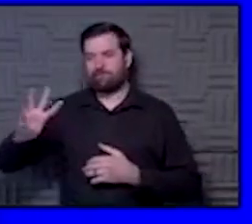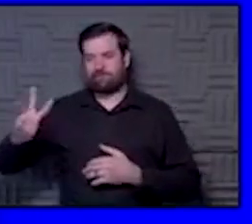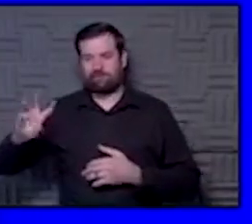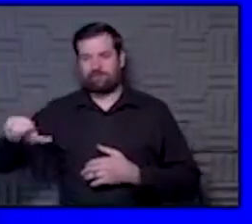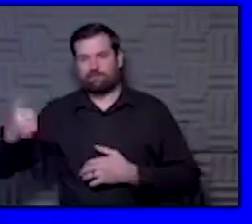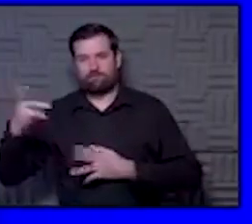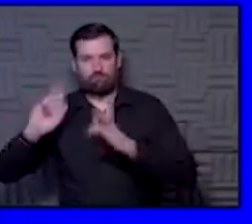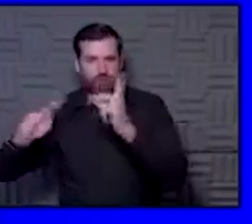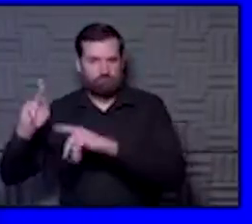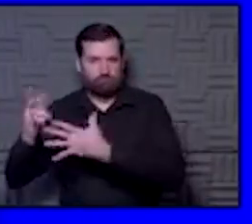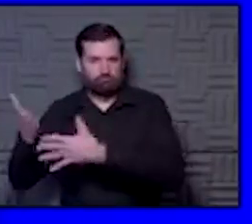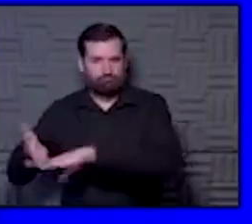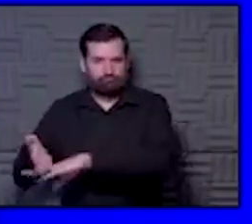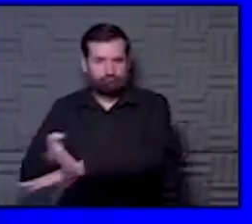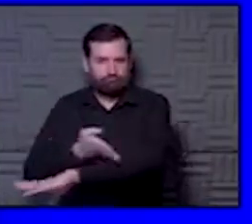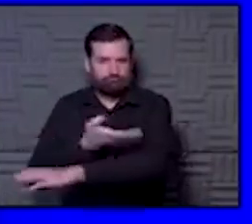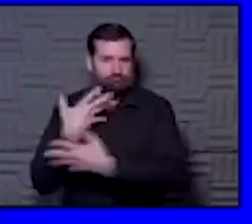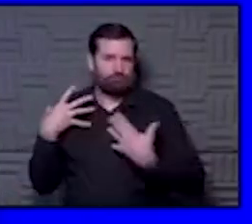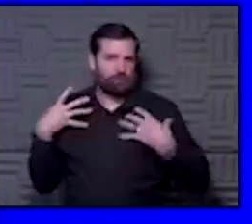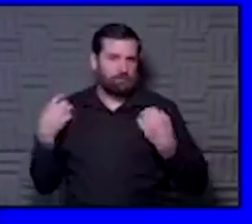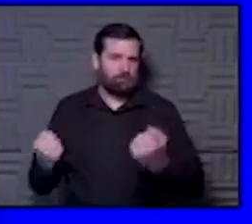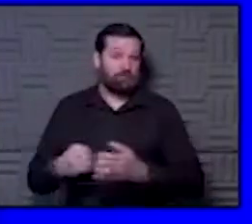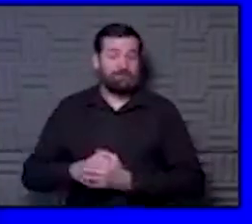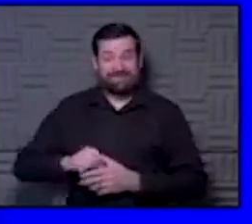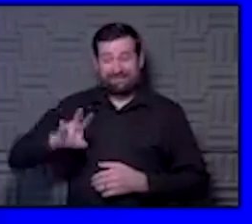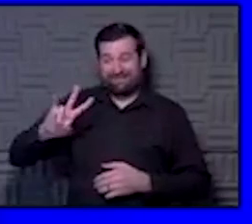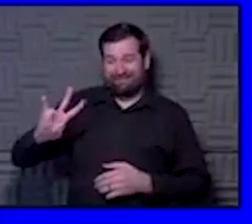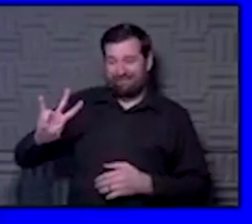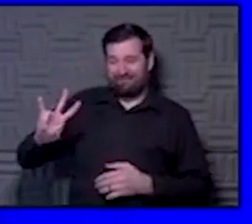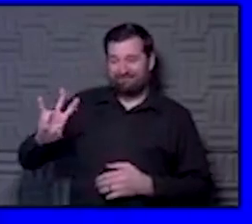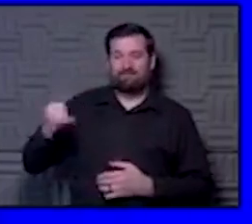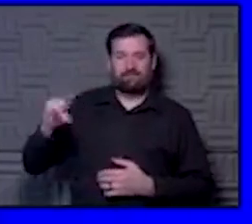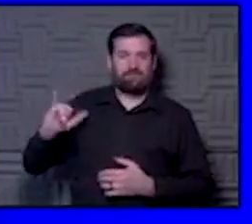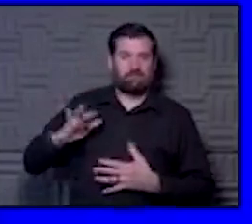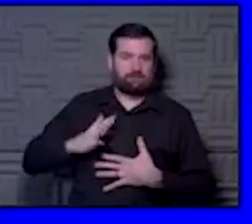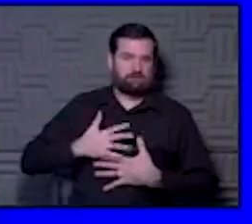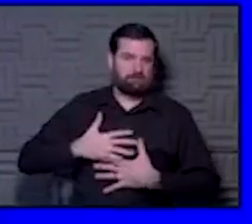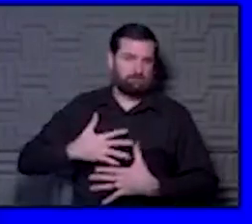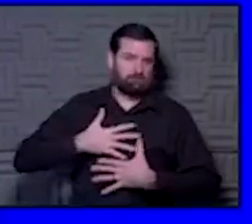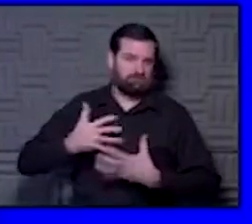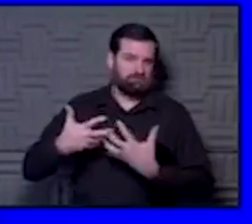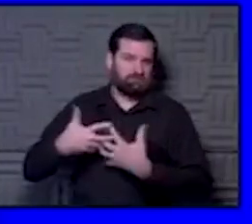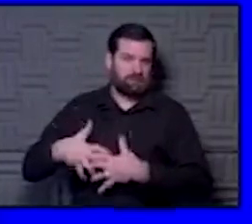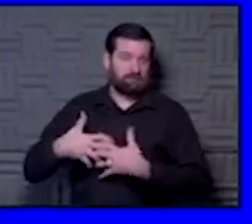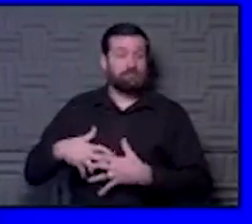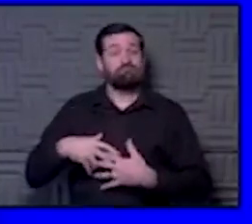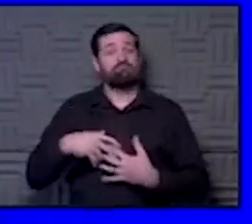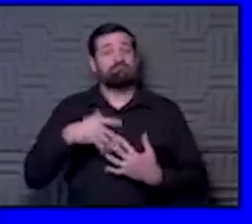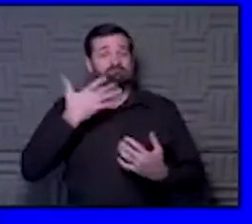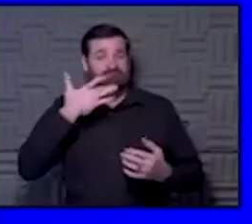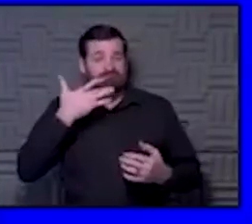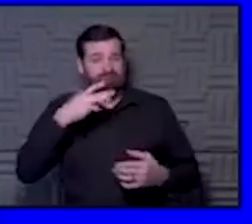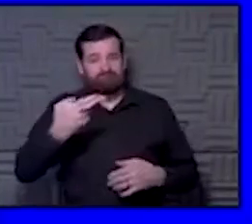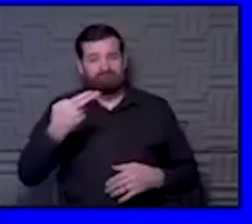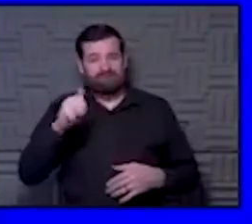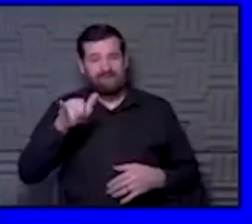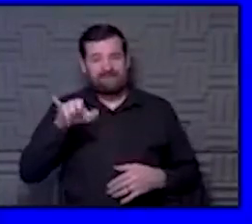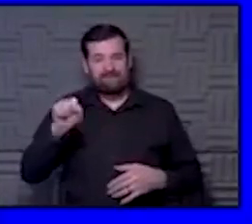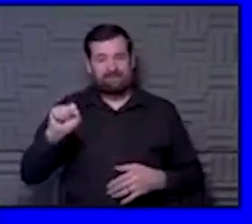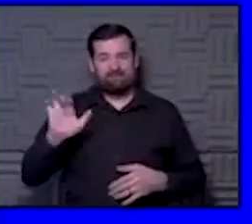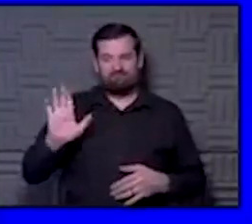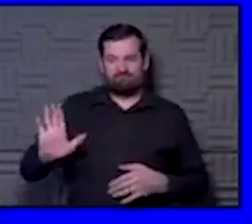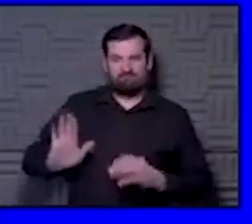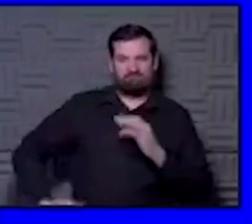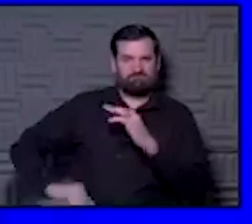in that kind of recovery phase, with seven of those that are remaining on the vent as well. You know, luckily, Hayes, as far as, because we understand their